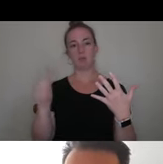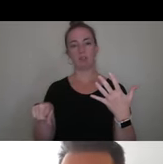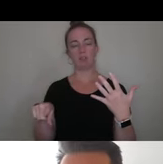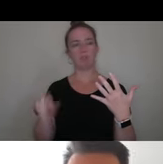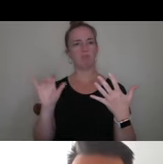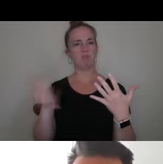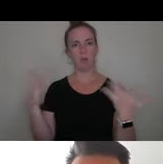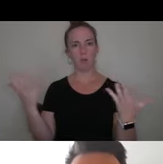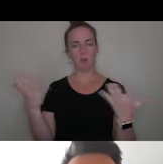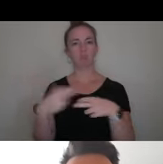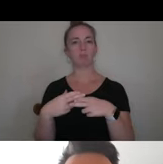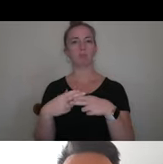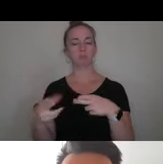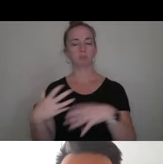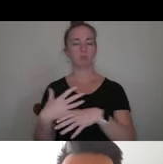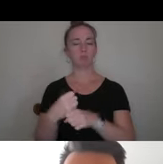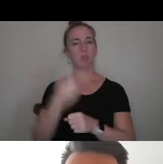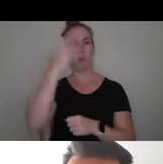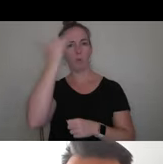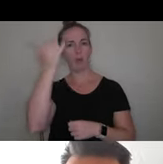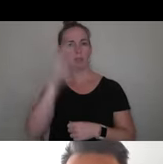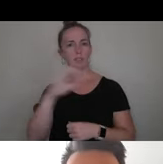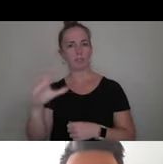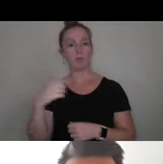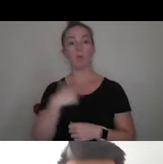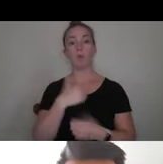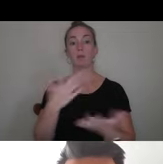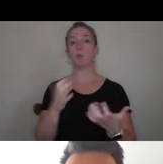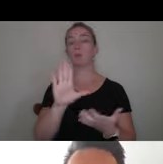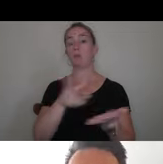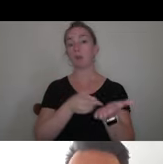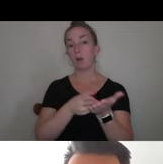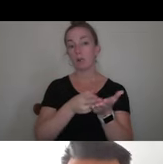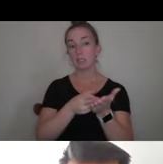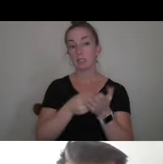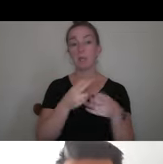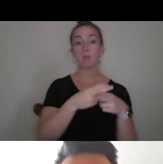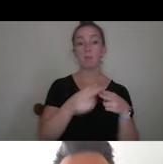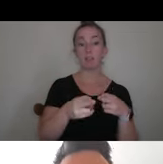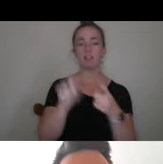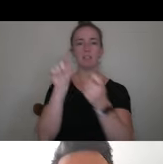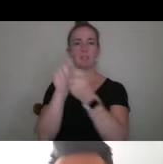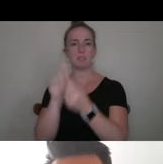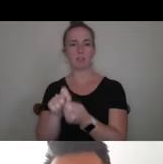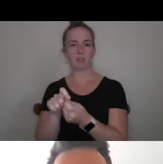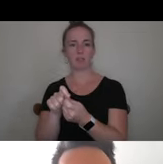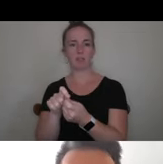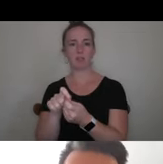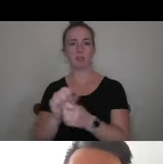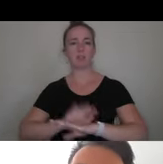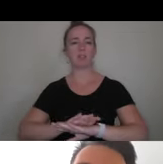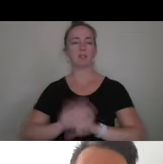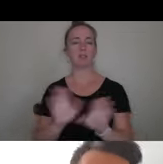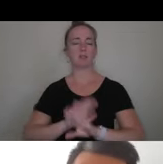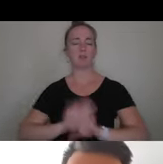why Center? We want your honesty briefly and specifically. Please, please,